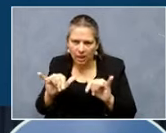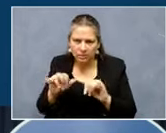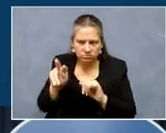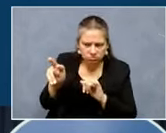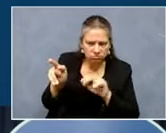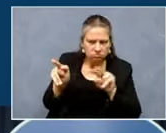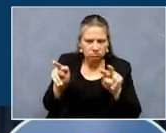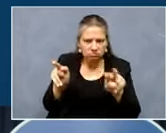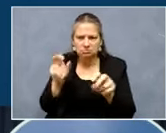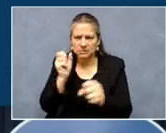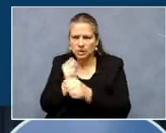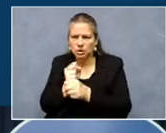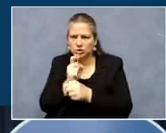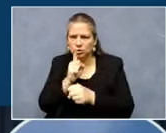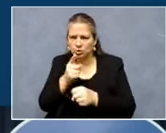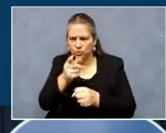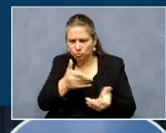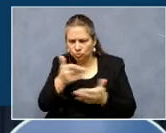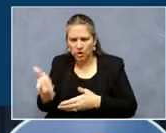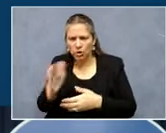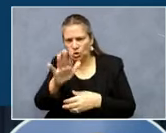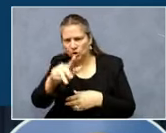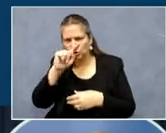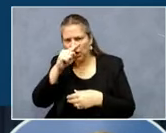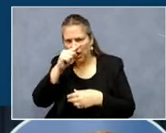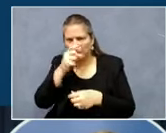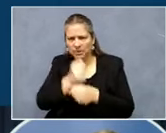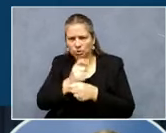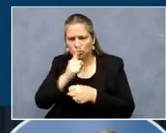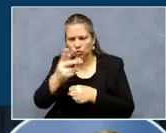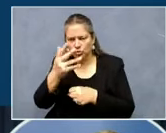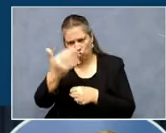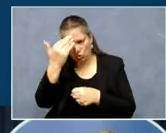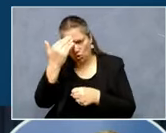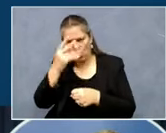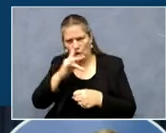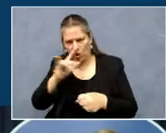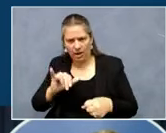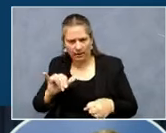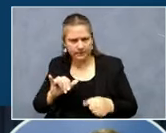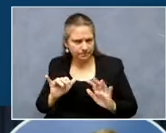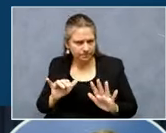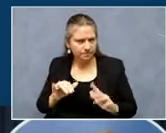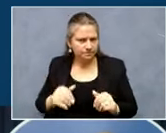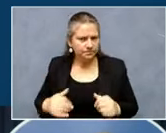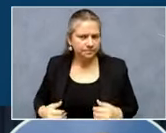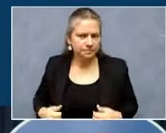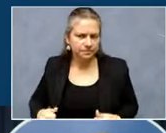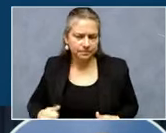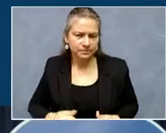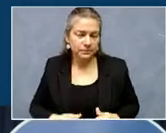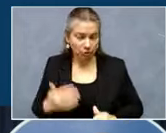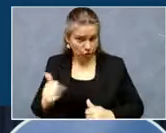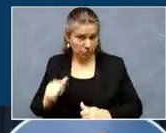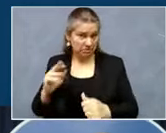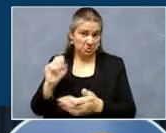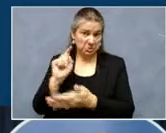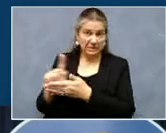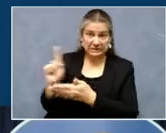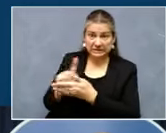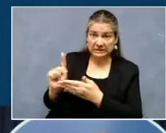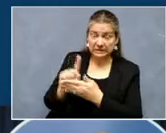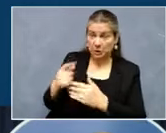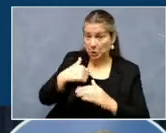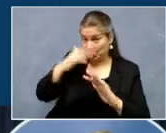taking your kid in. So I think it's only weeks away. I hope it's less than weeks away. It'd be